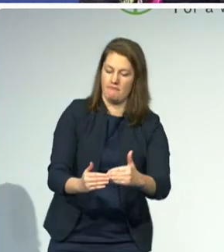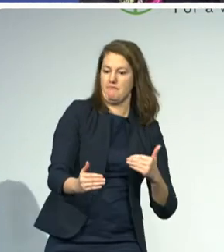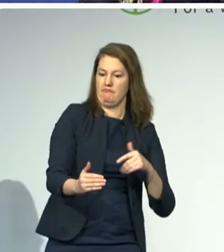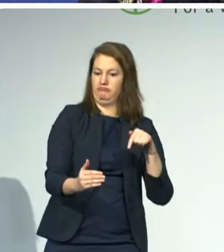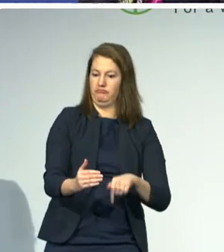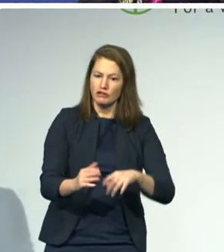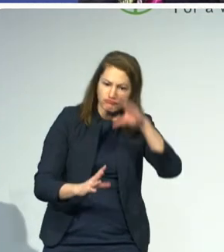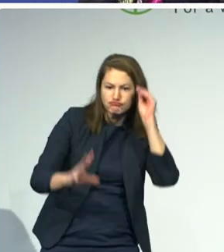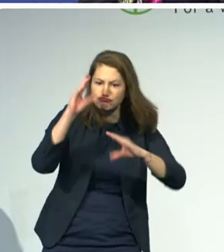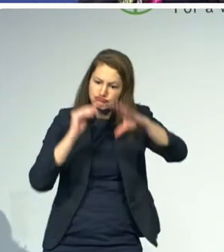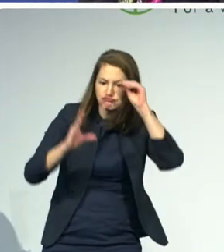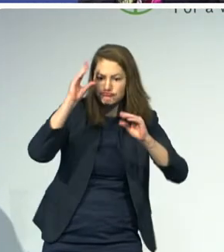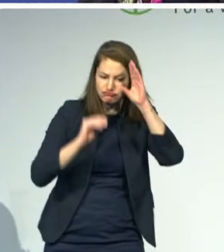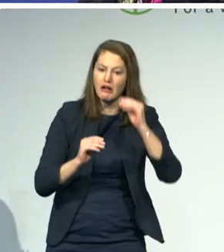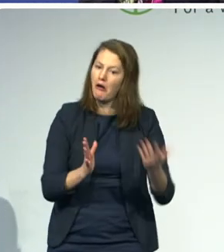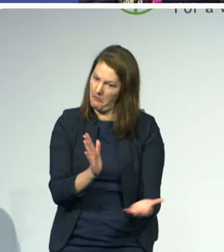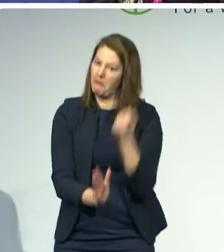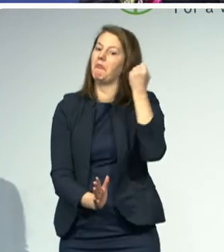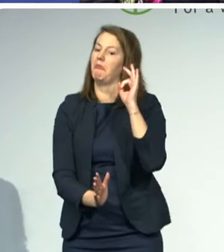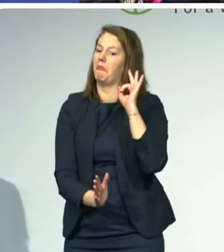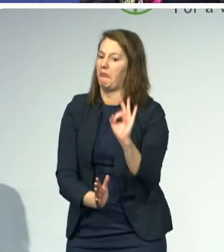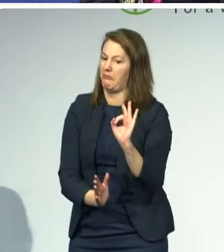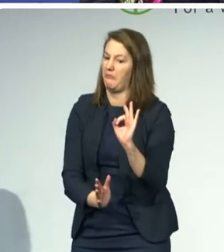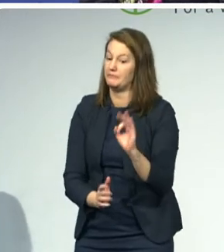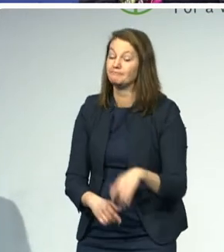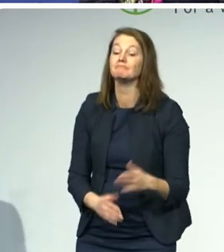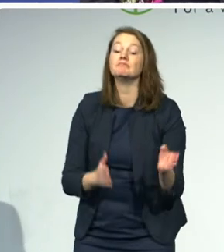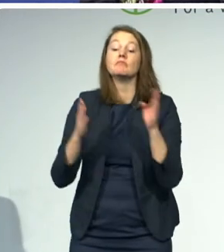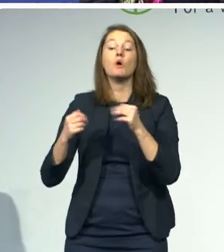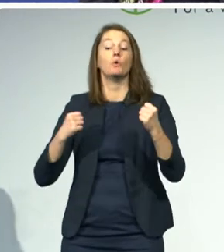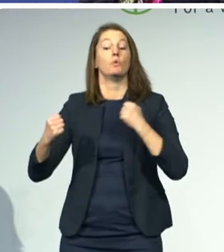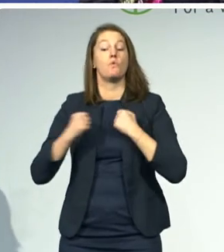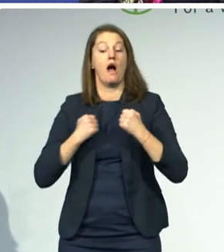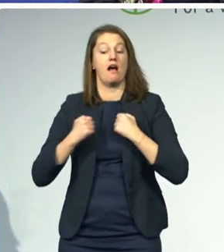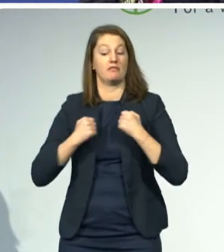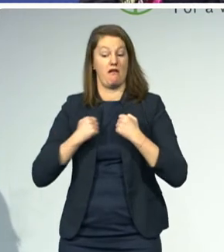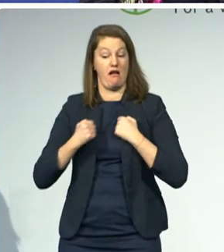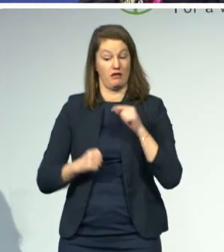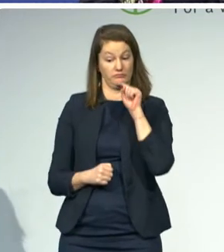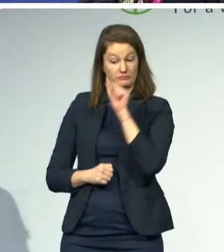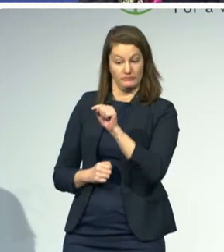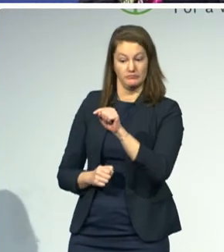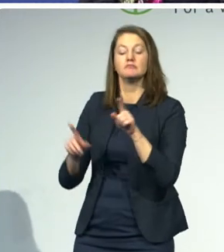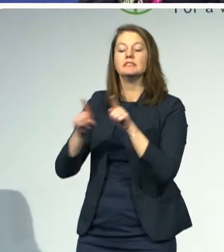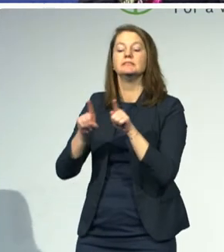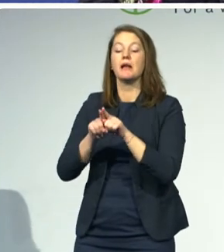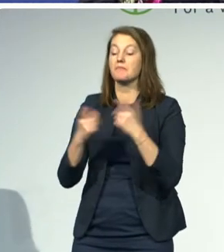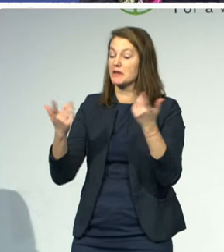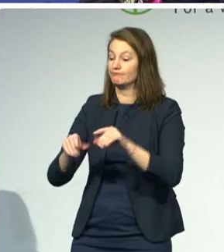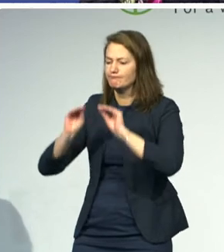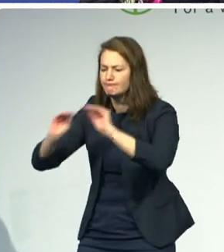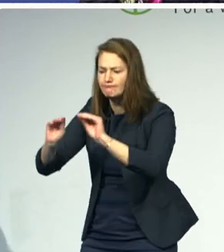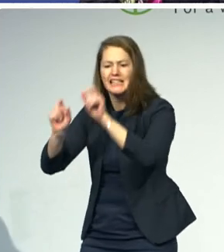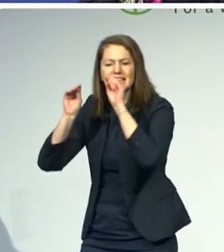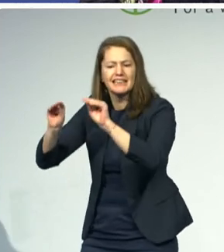Rwanda, we are providing technical assistance to streamlining recruitment and teacher deployment, and also looking